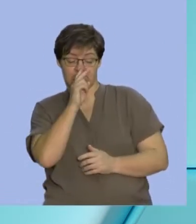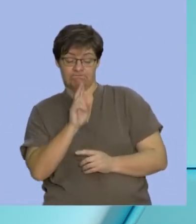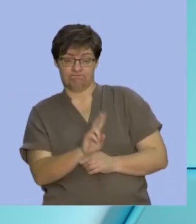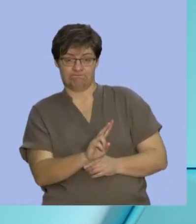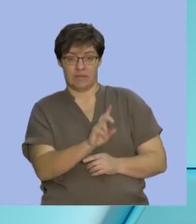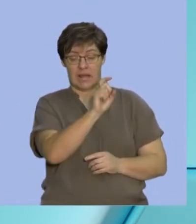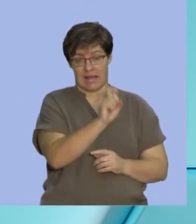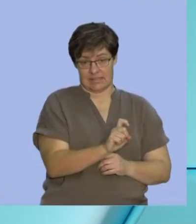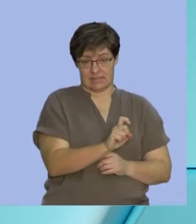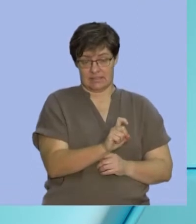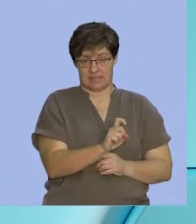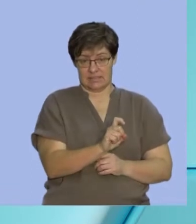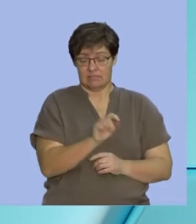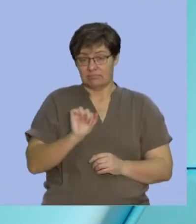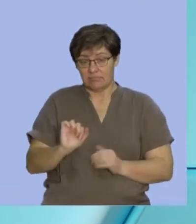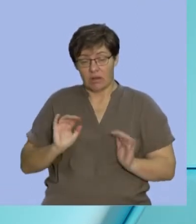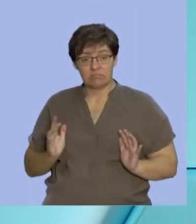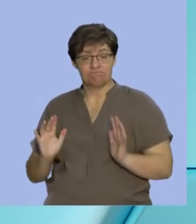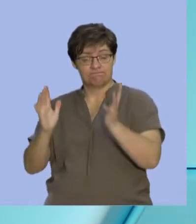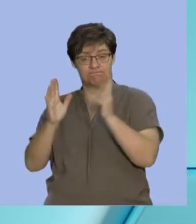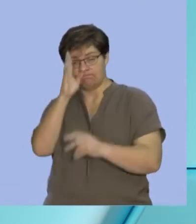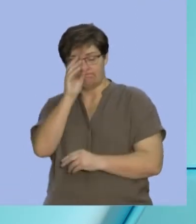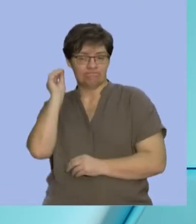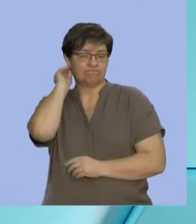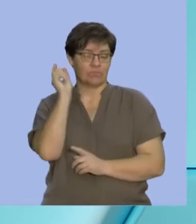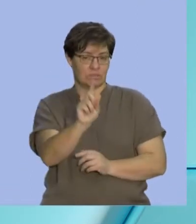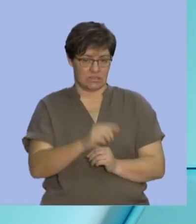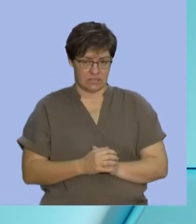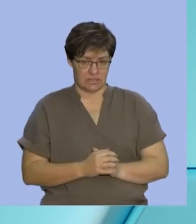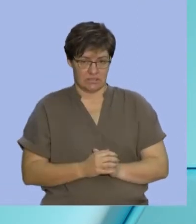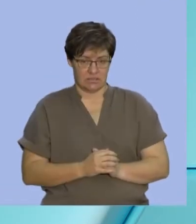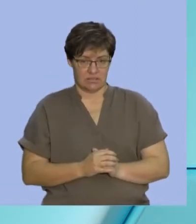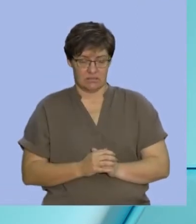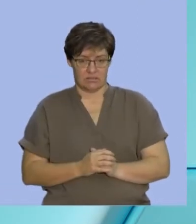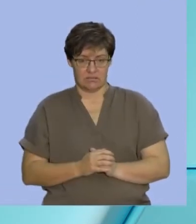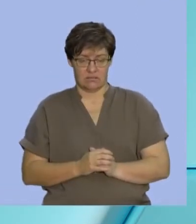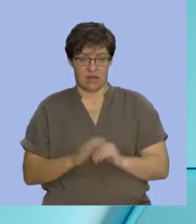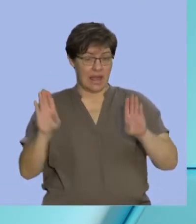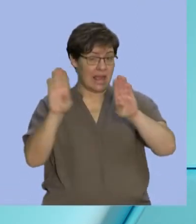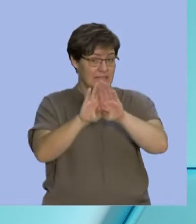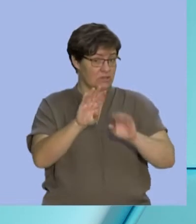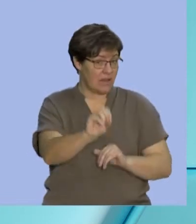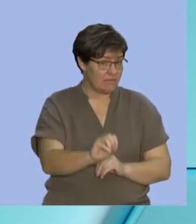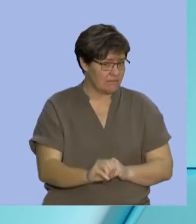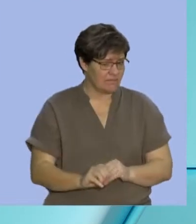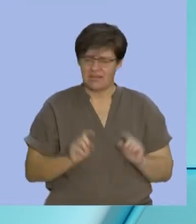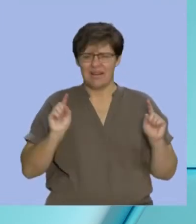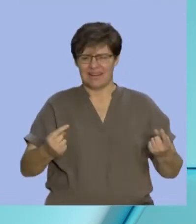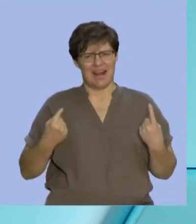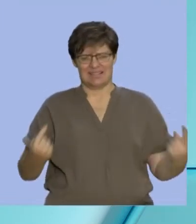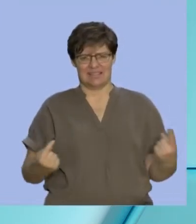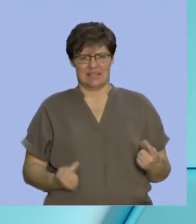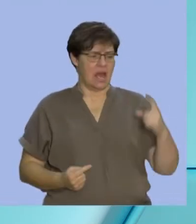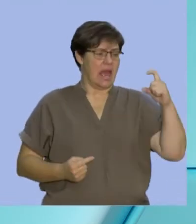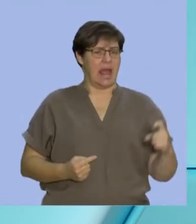and its complement, what do you notice? Is there any intersection? No. You can't be in